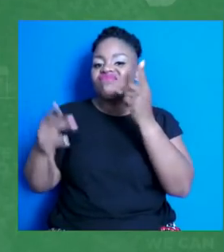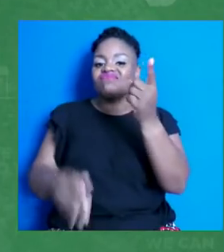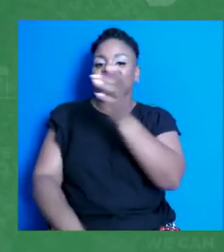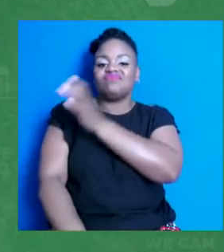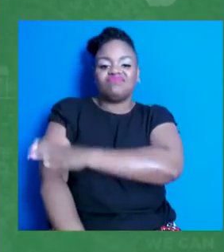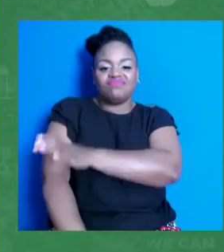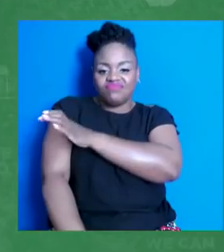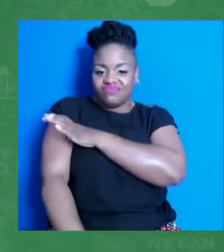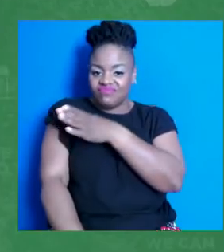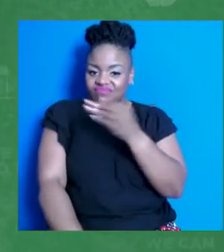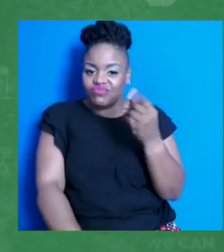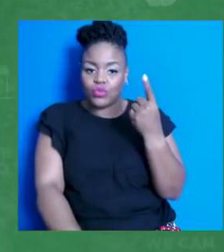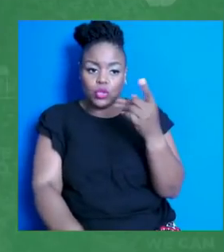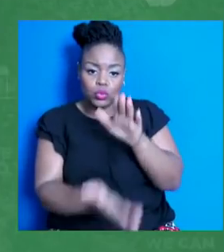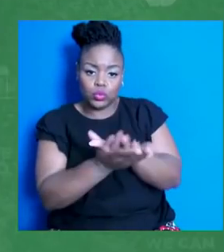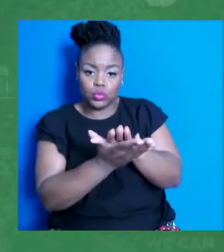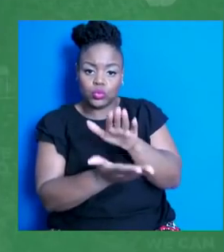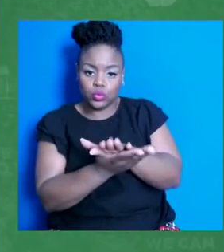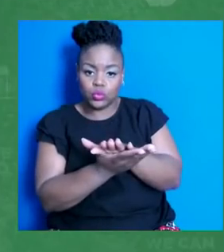leaders in Kansas.